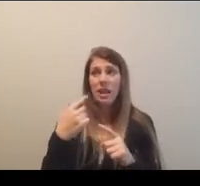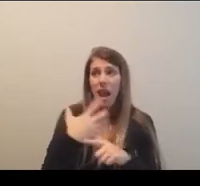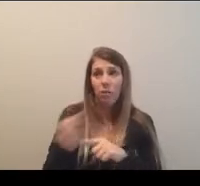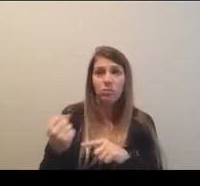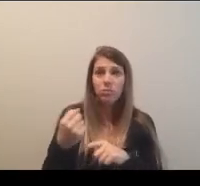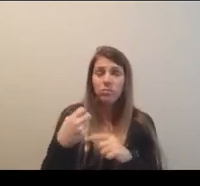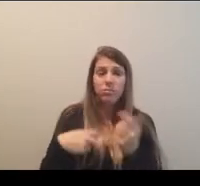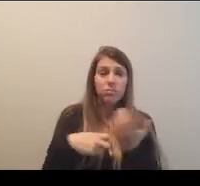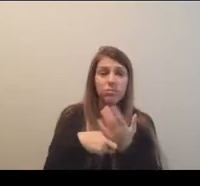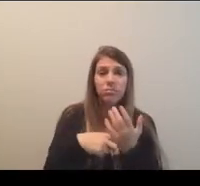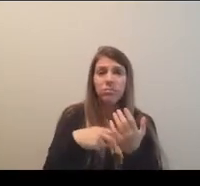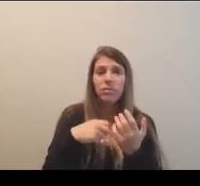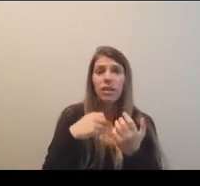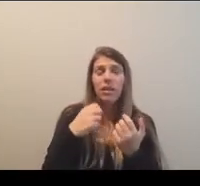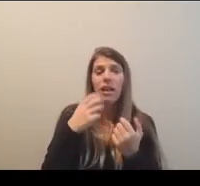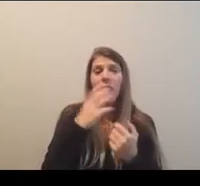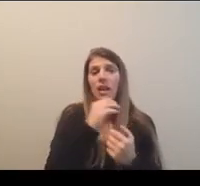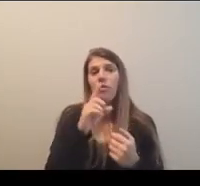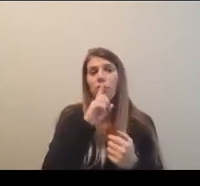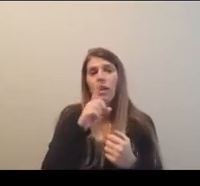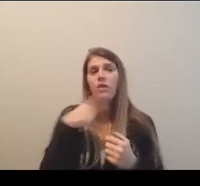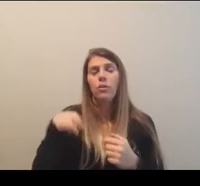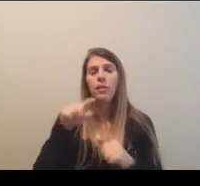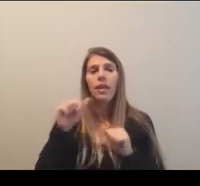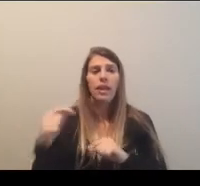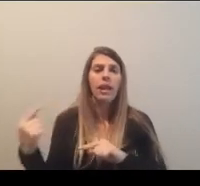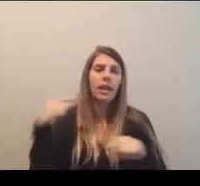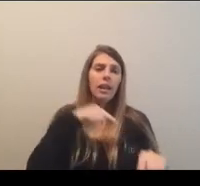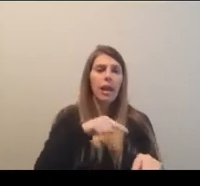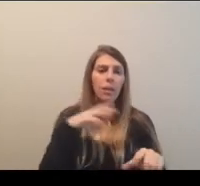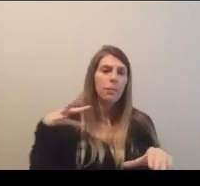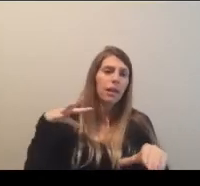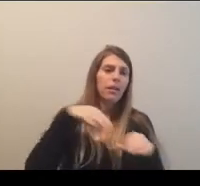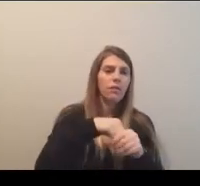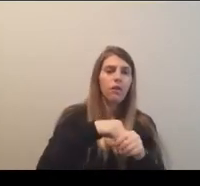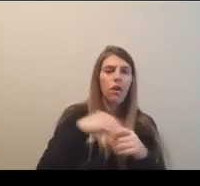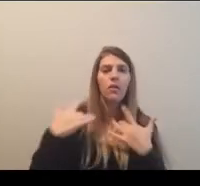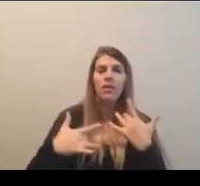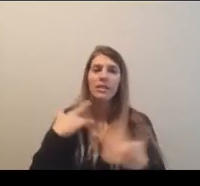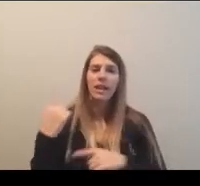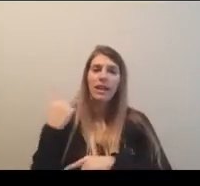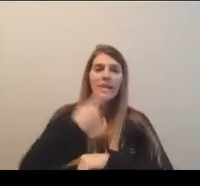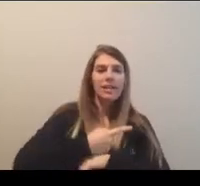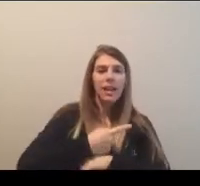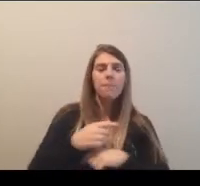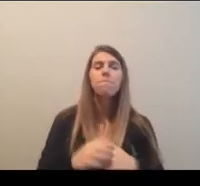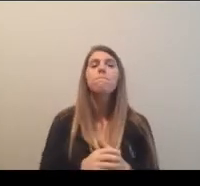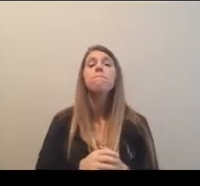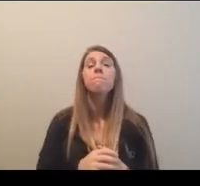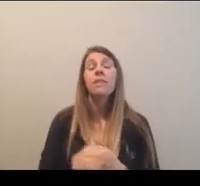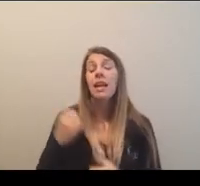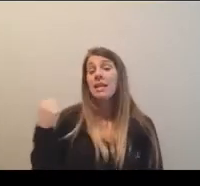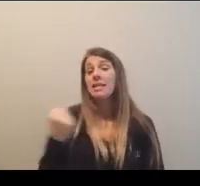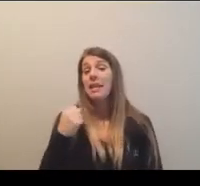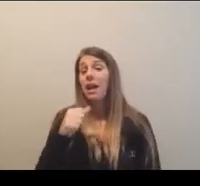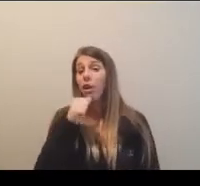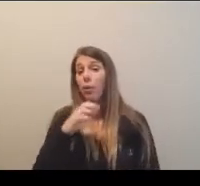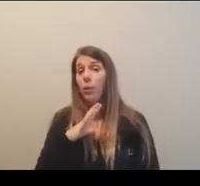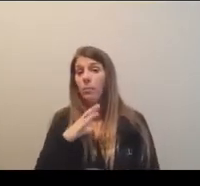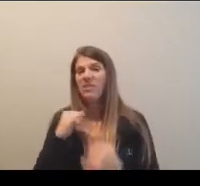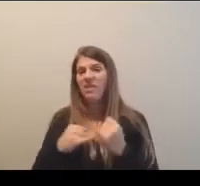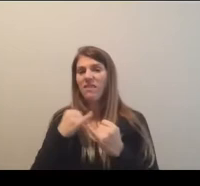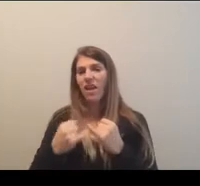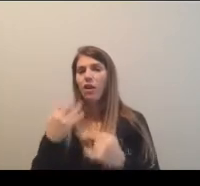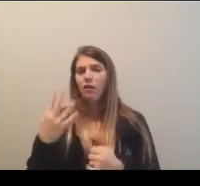out and this is a way for others in the community to come in and be part of a exciting day. Saturday for the women's final four is, we